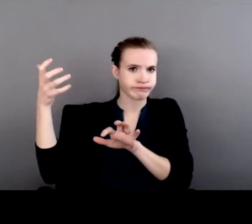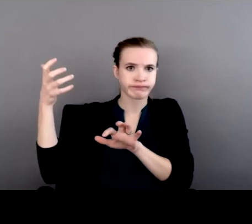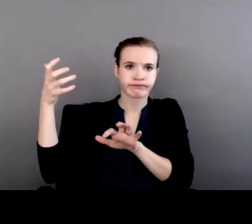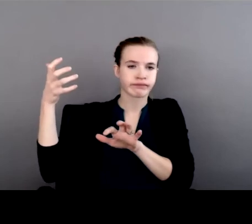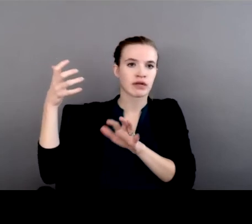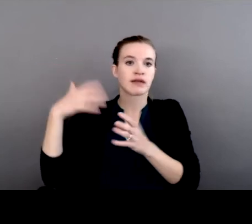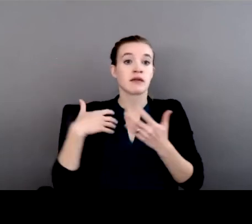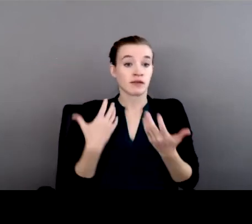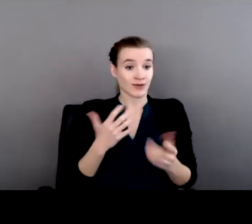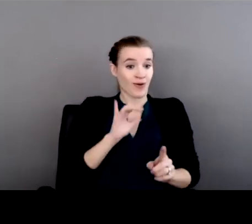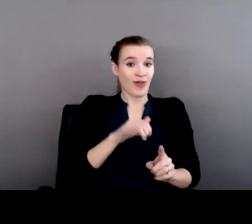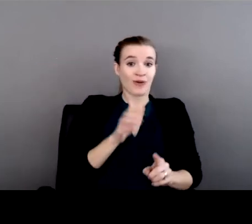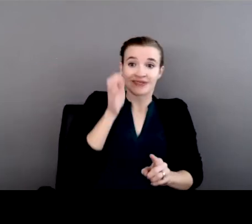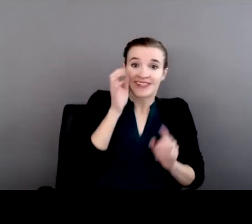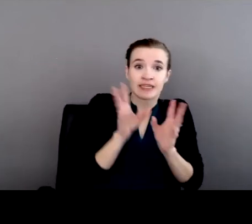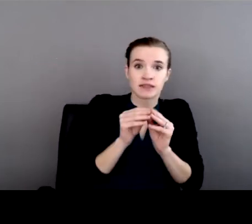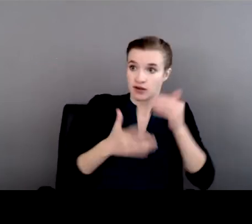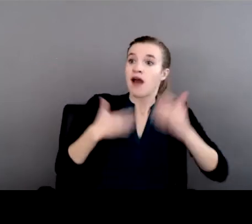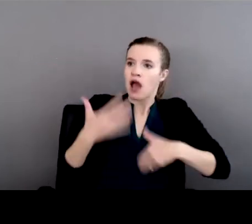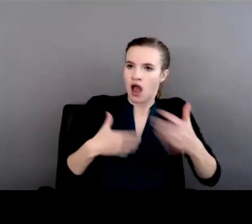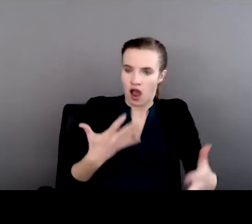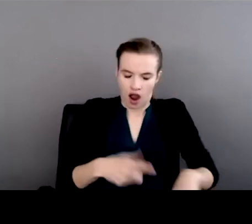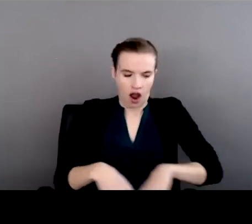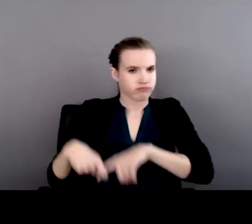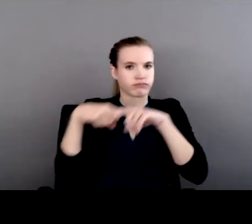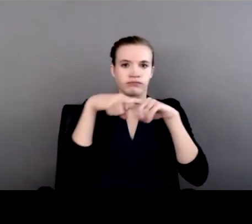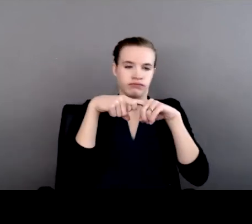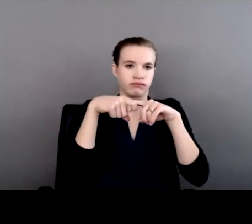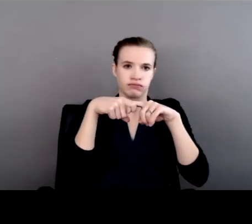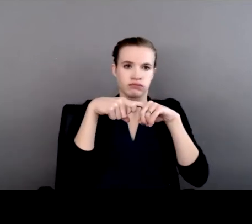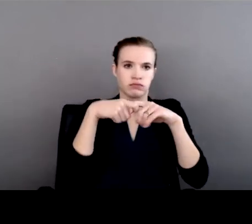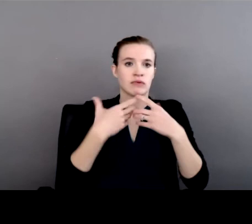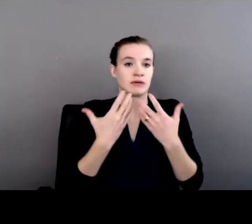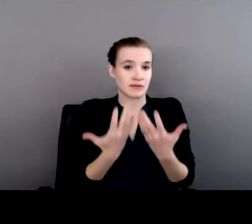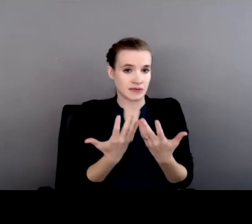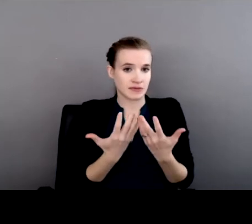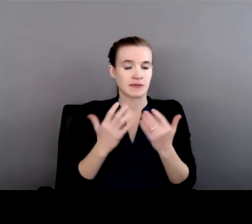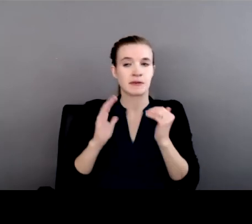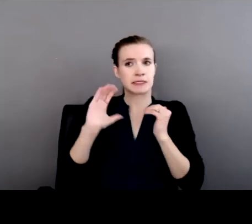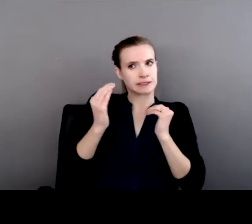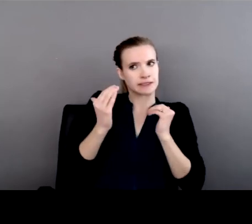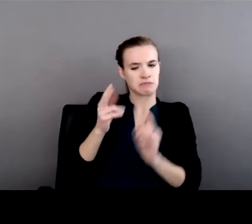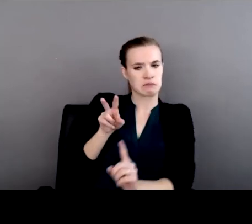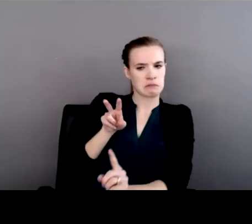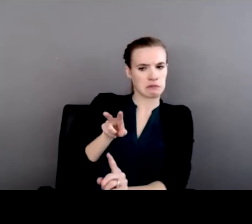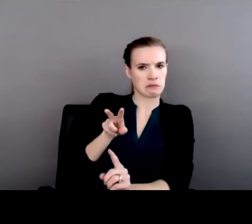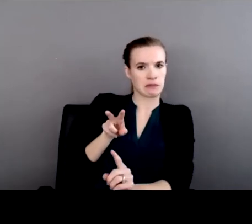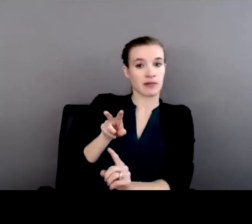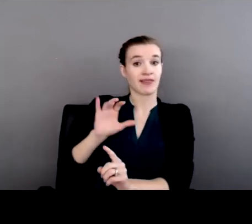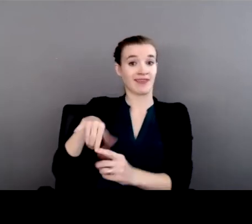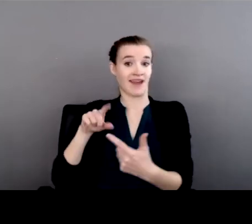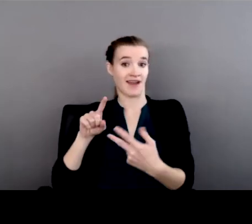listening sessions and important input. Now it appears, to me at least, Operation Lady Justice